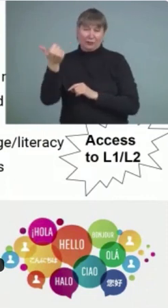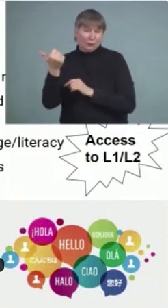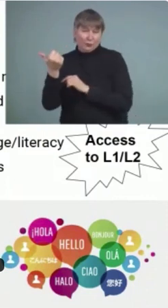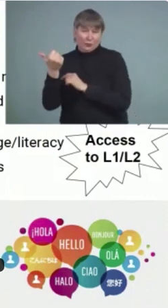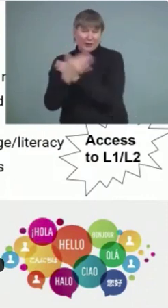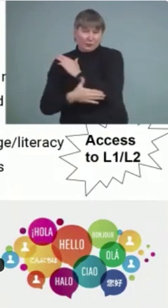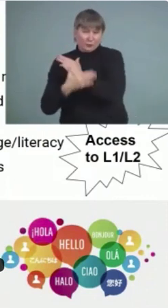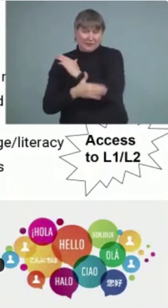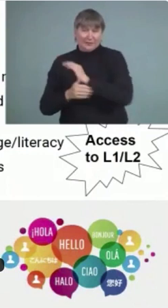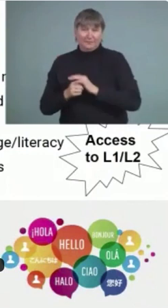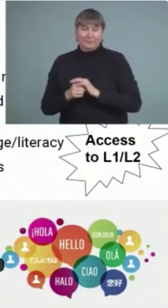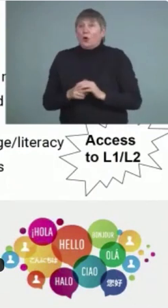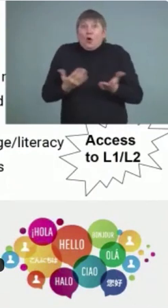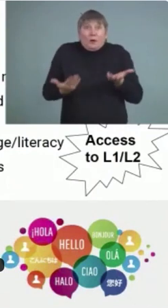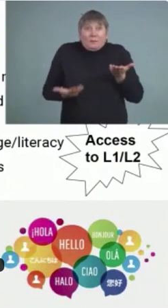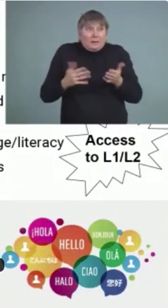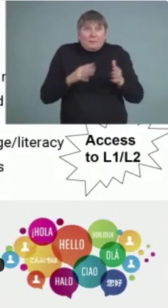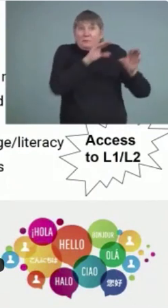in other parts of Canada.